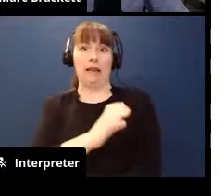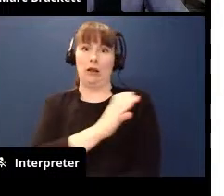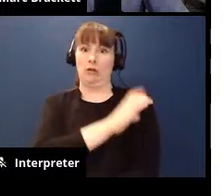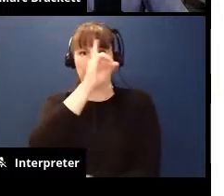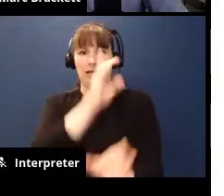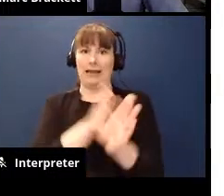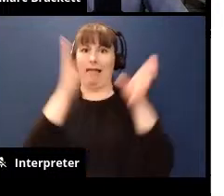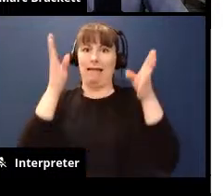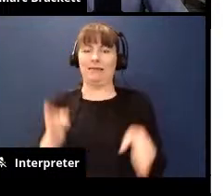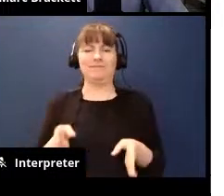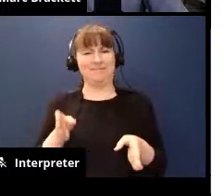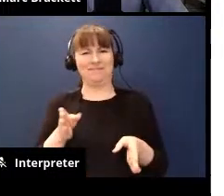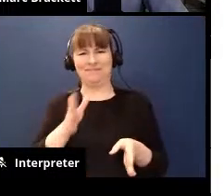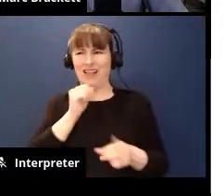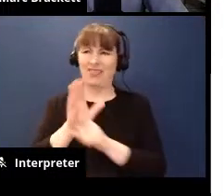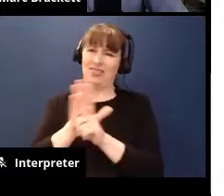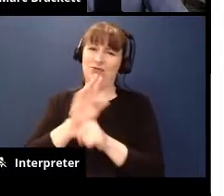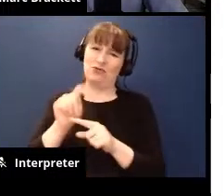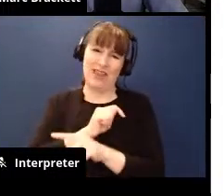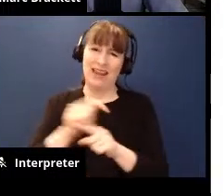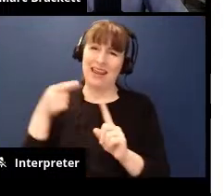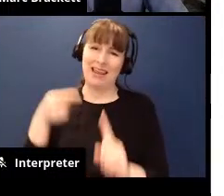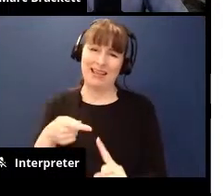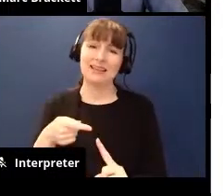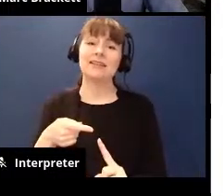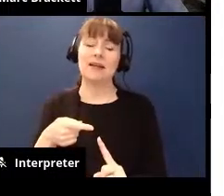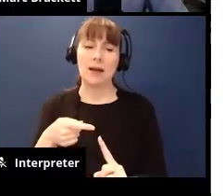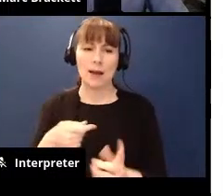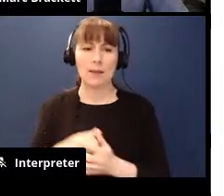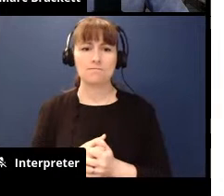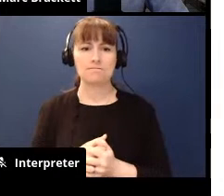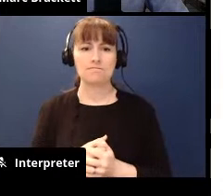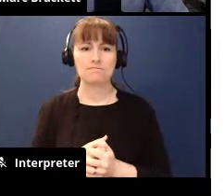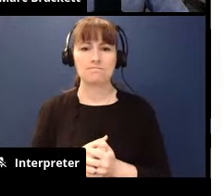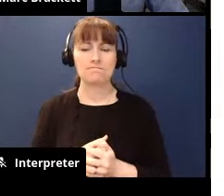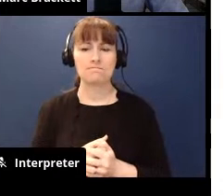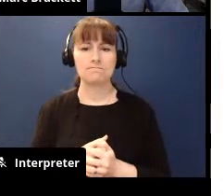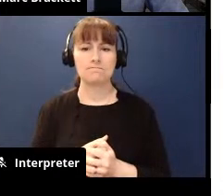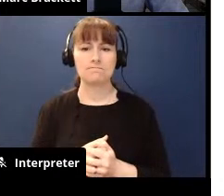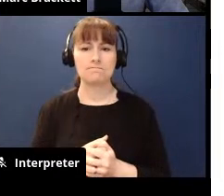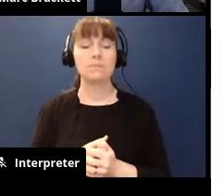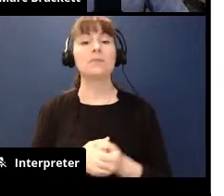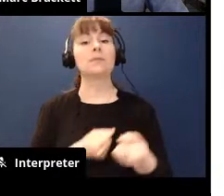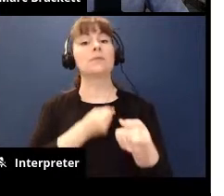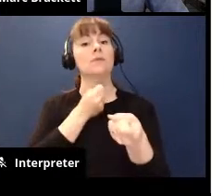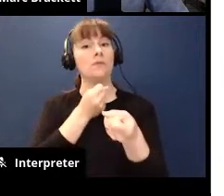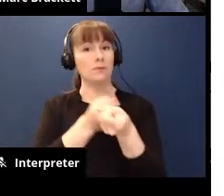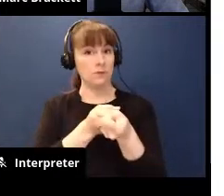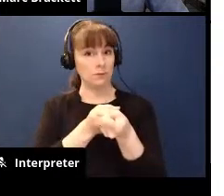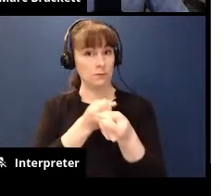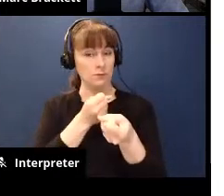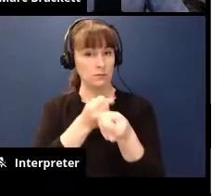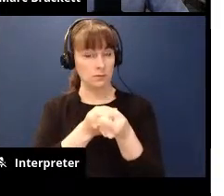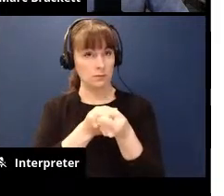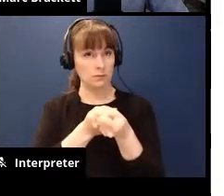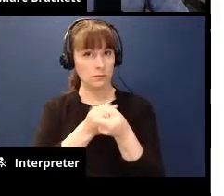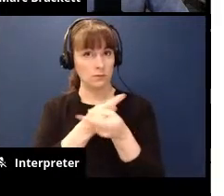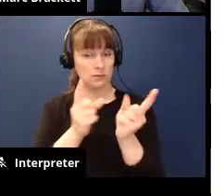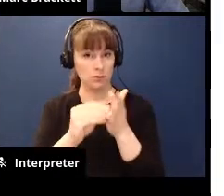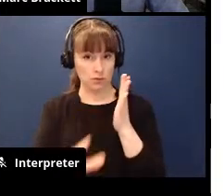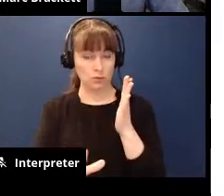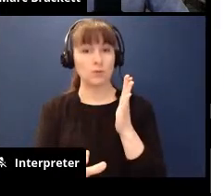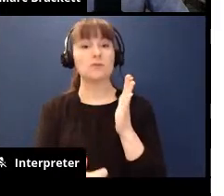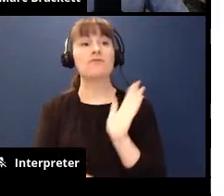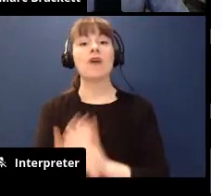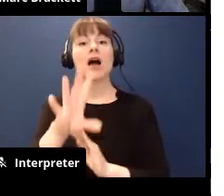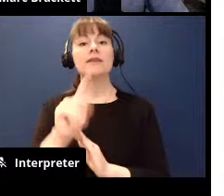kids because that's not the training that they have um so i think supporting you know finding out you know